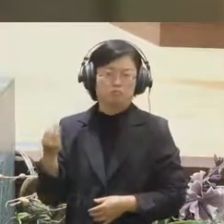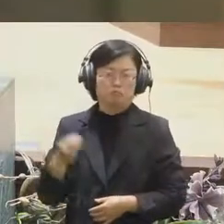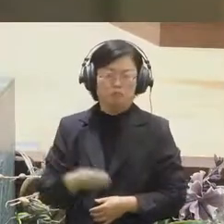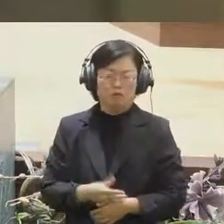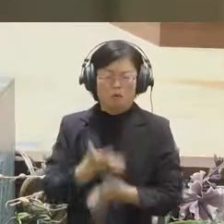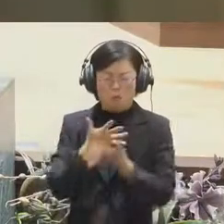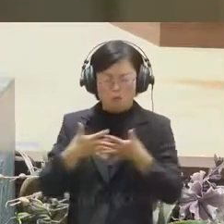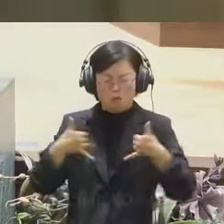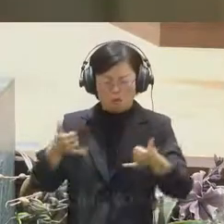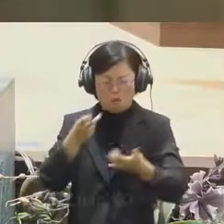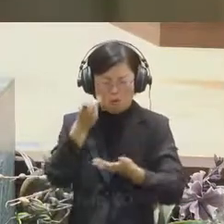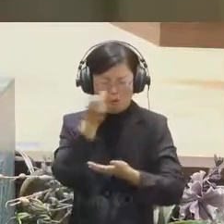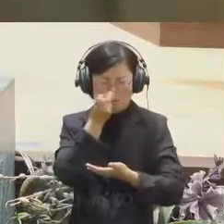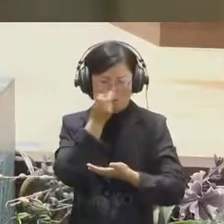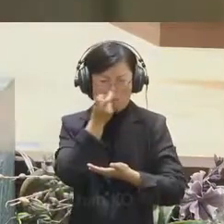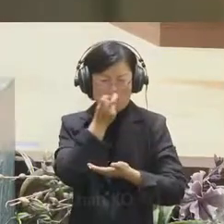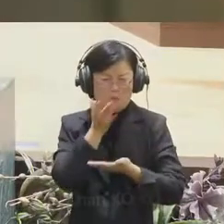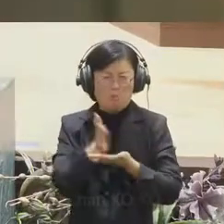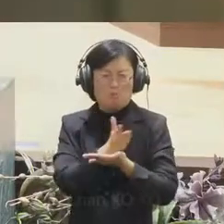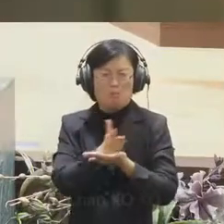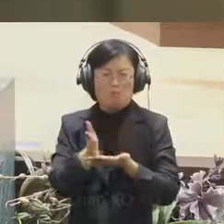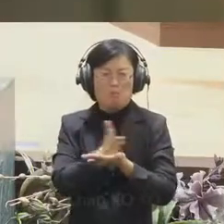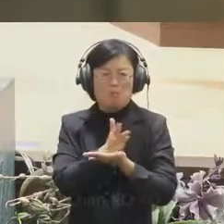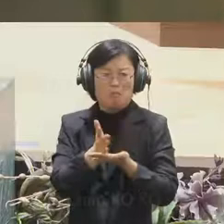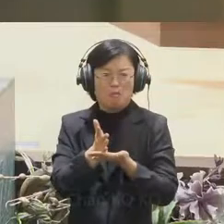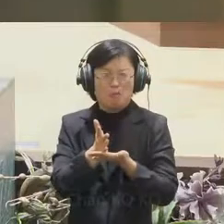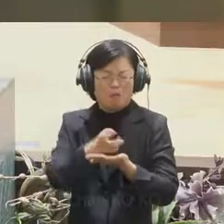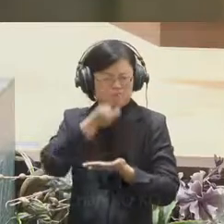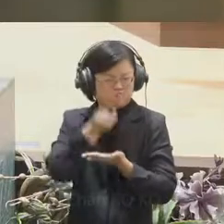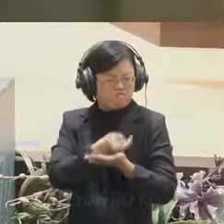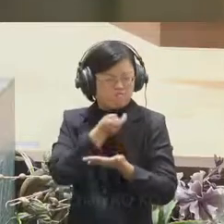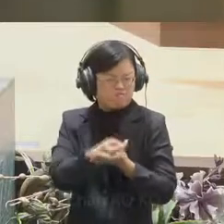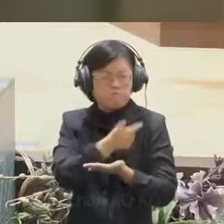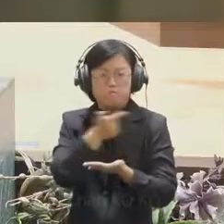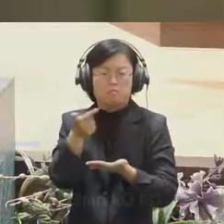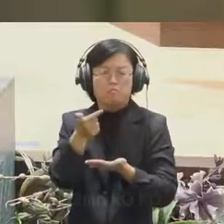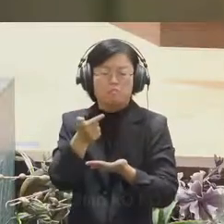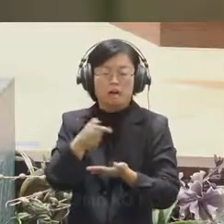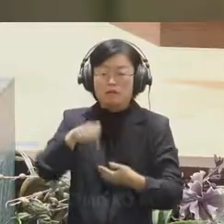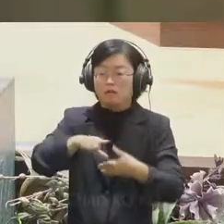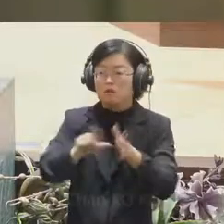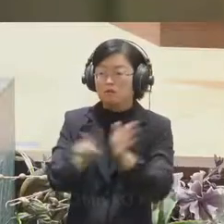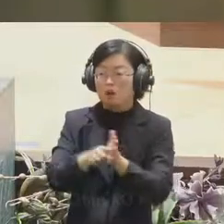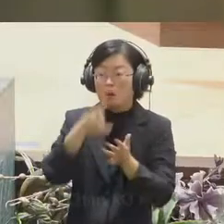and we could not even have access to YouTube or blog post